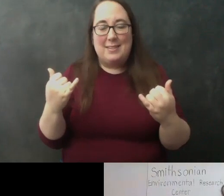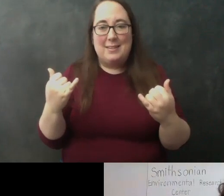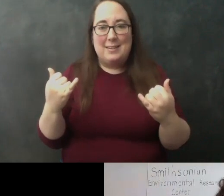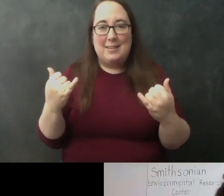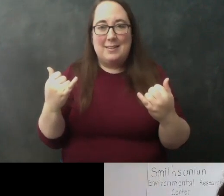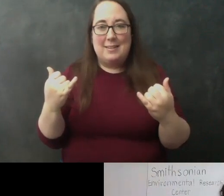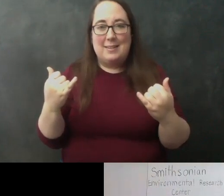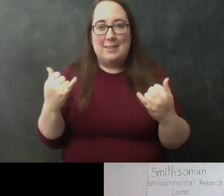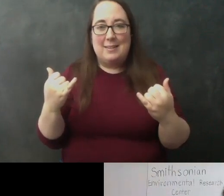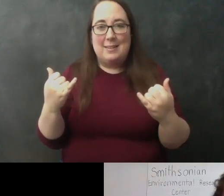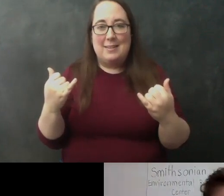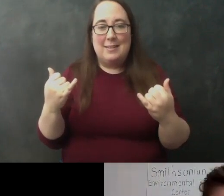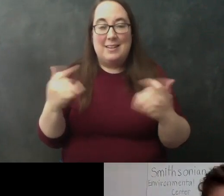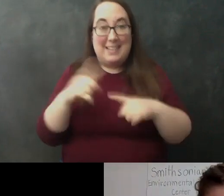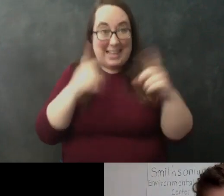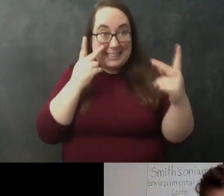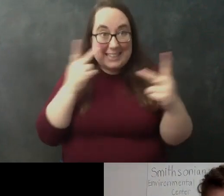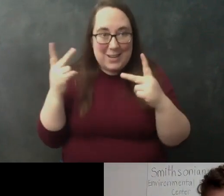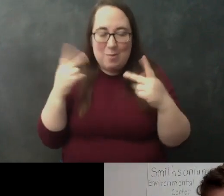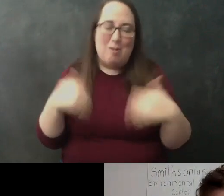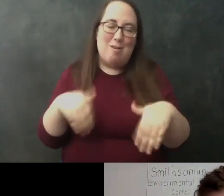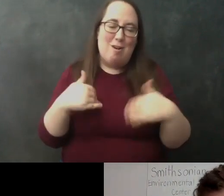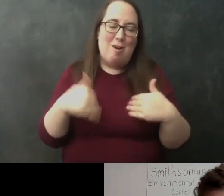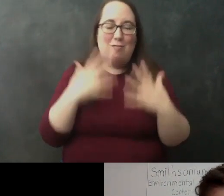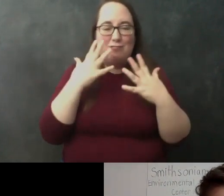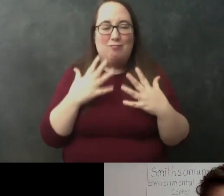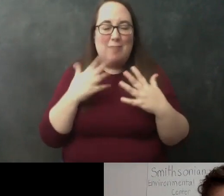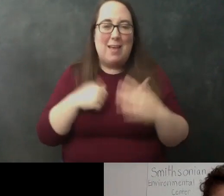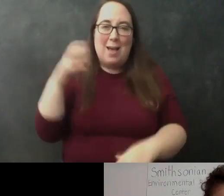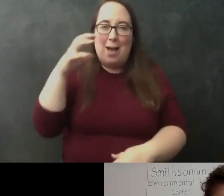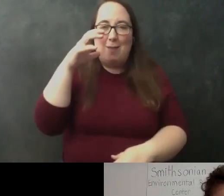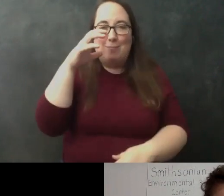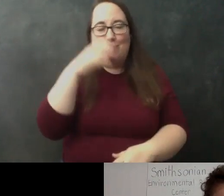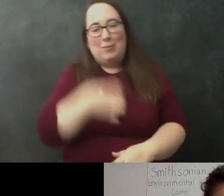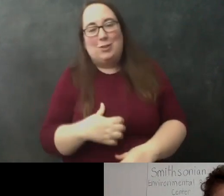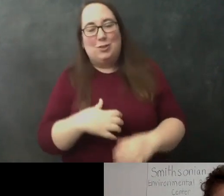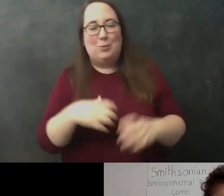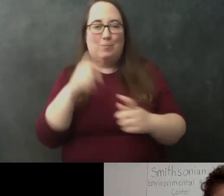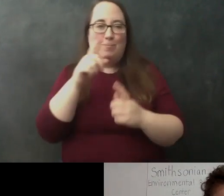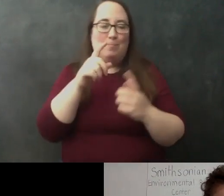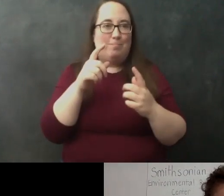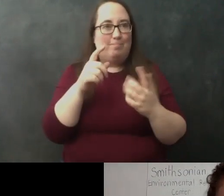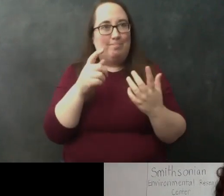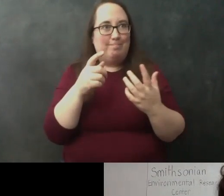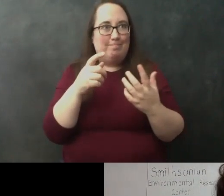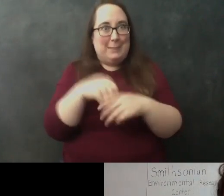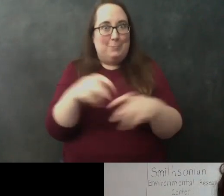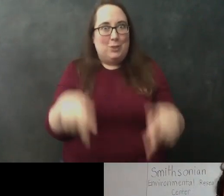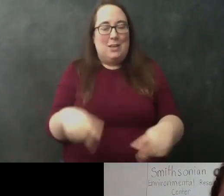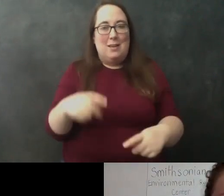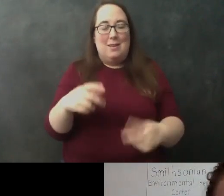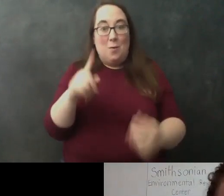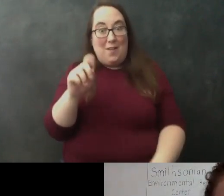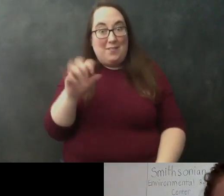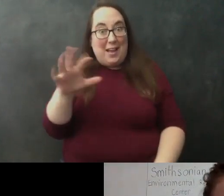to not see everybody right now. I wish we were in person, but I'm so happy that everyone can make this. 105 of us,